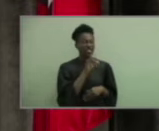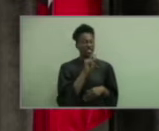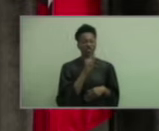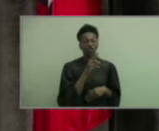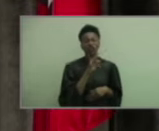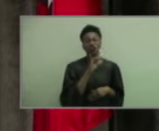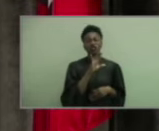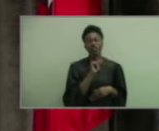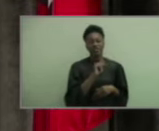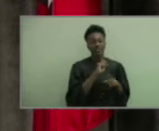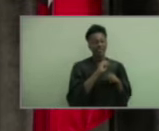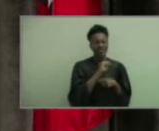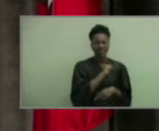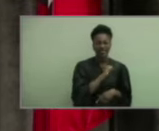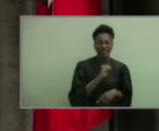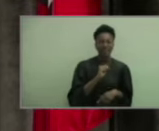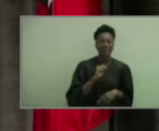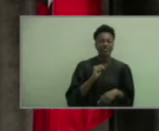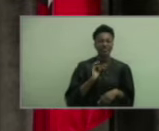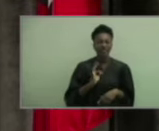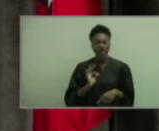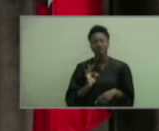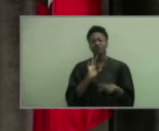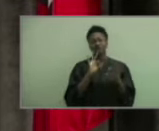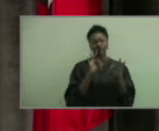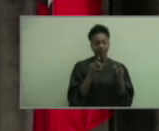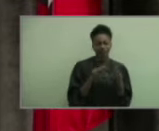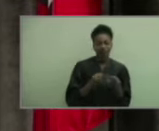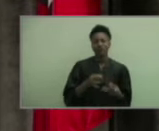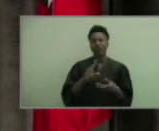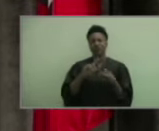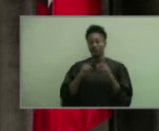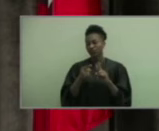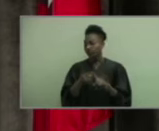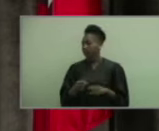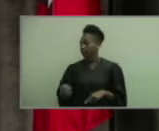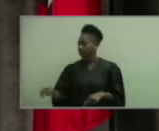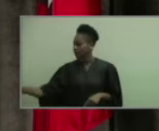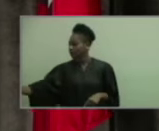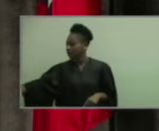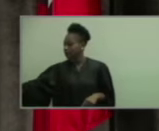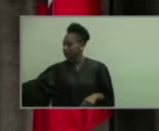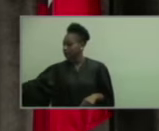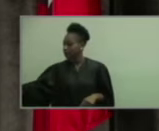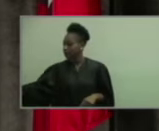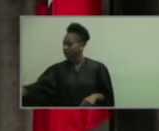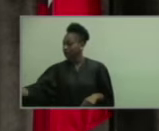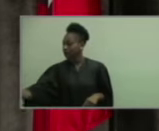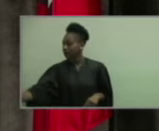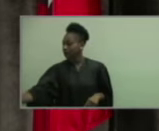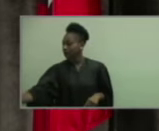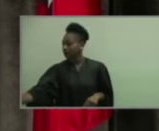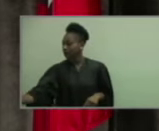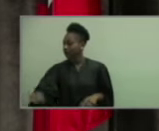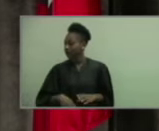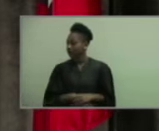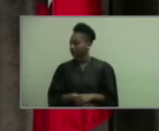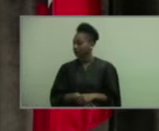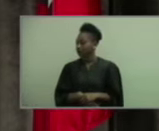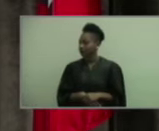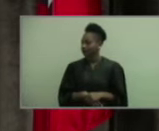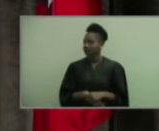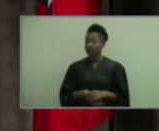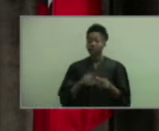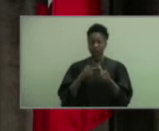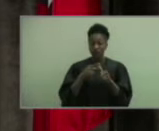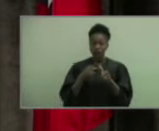Mrs. Handy, Faculty, Staff, Family, and Friends. First of all, I would like to thank our school district for not only